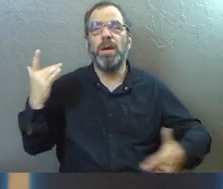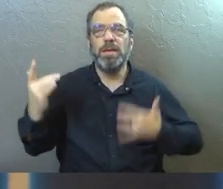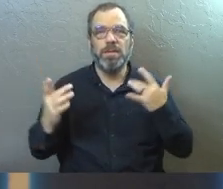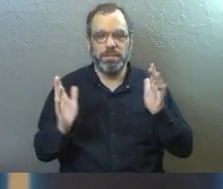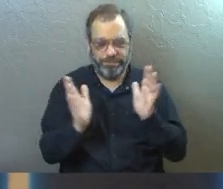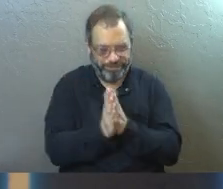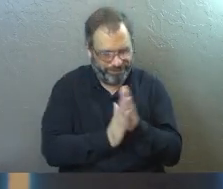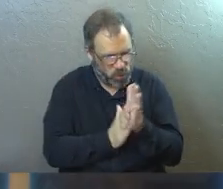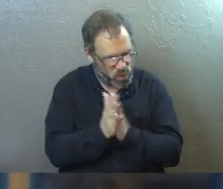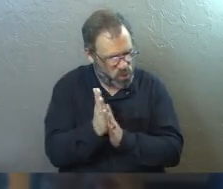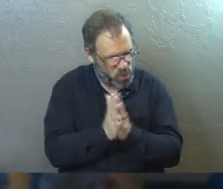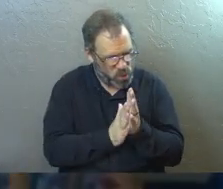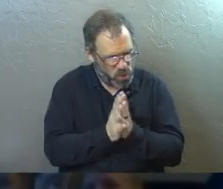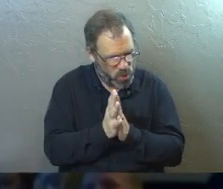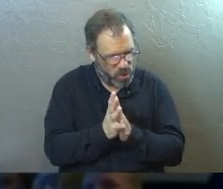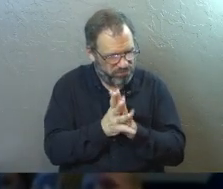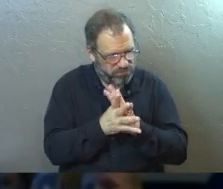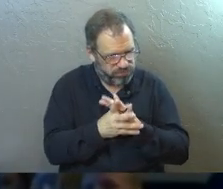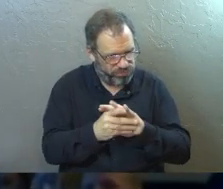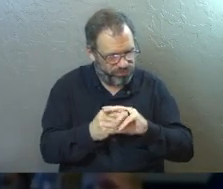Well, there's a lot jammed into that.